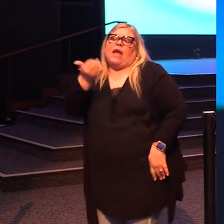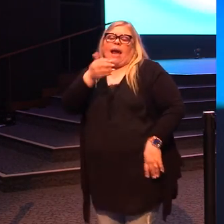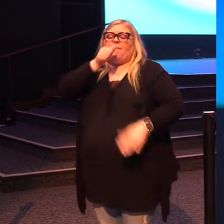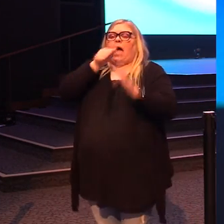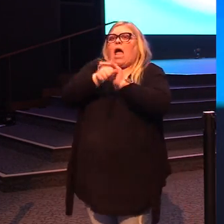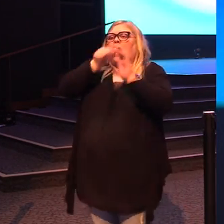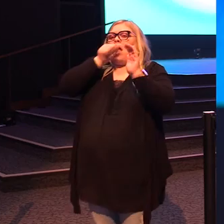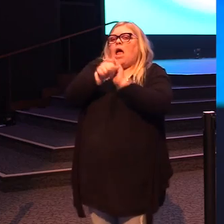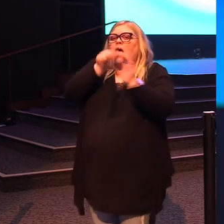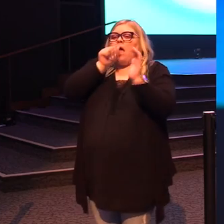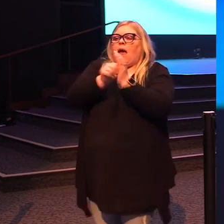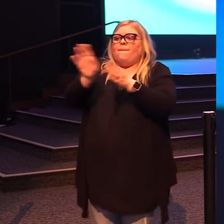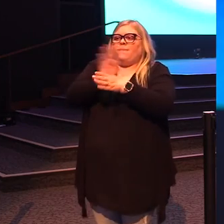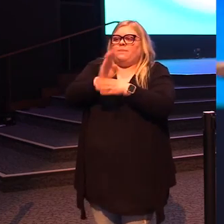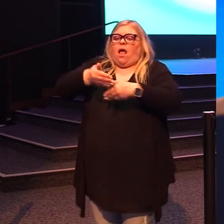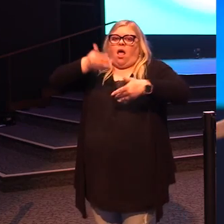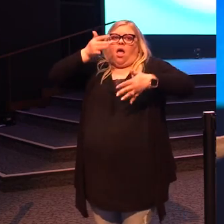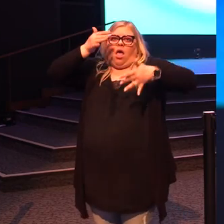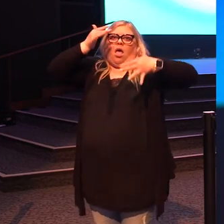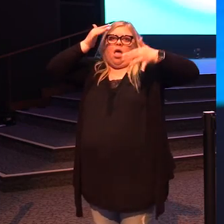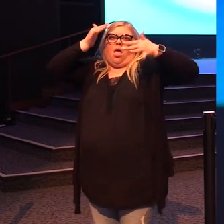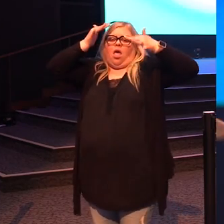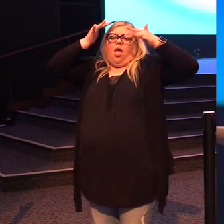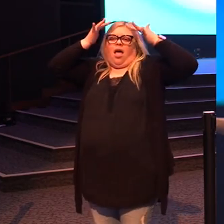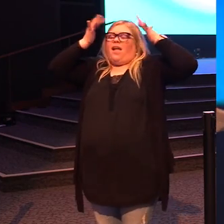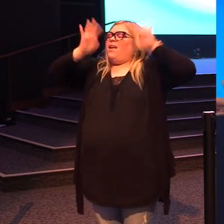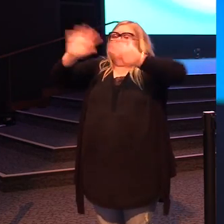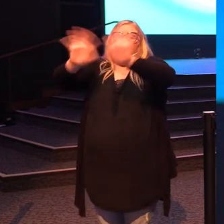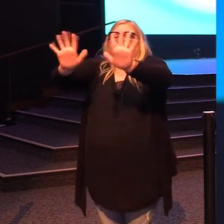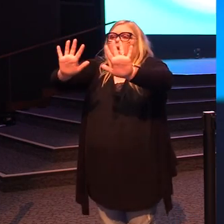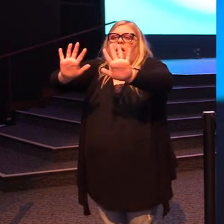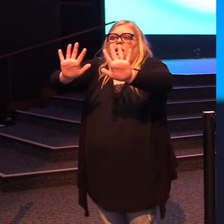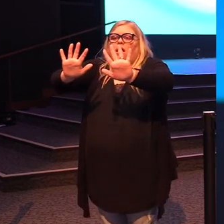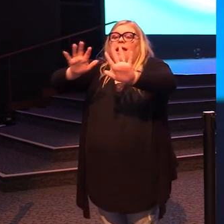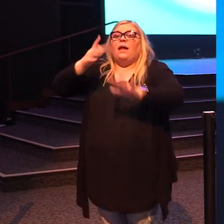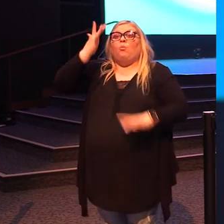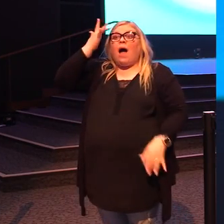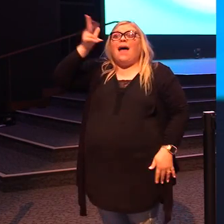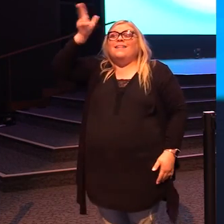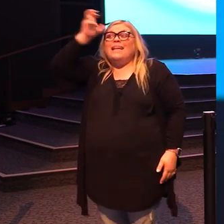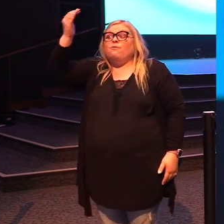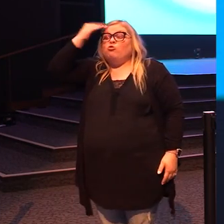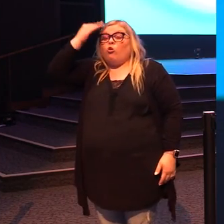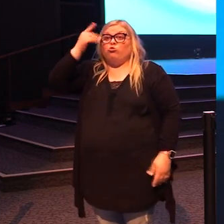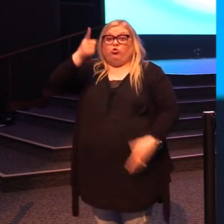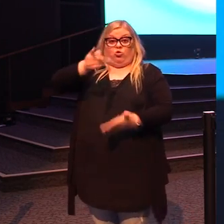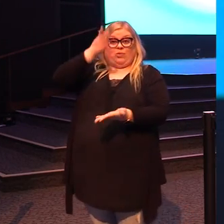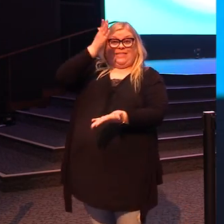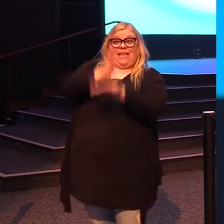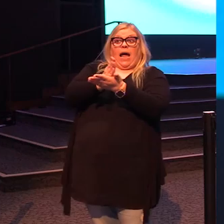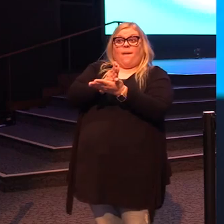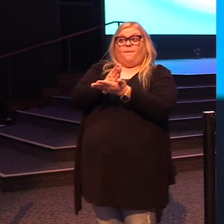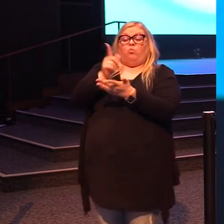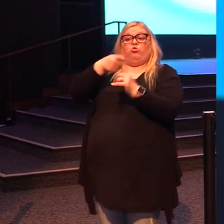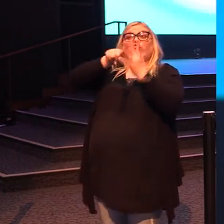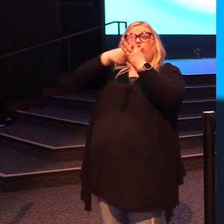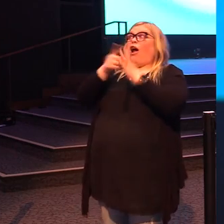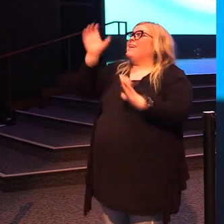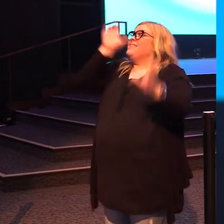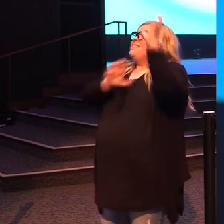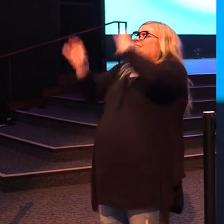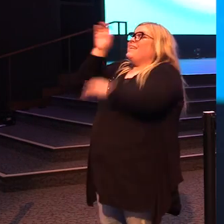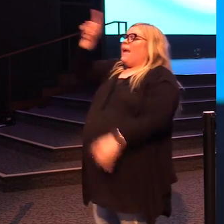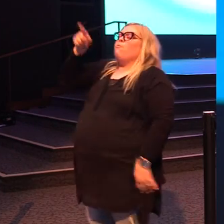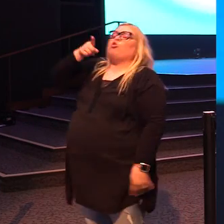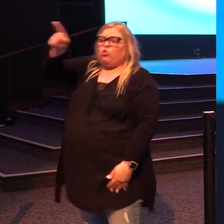hiding behind your failure. He wants you to be hiding because he knows when you stop seeking, you will find. When you